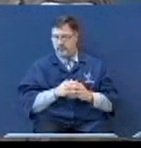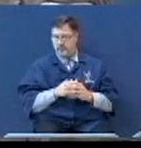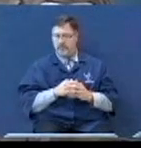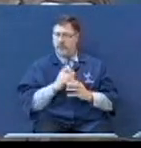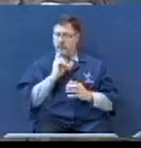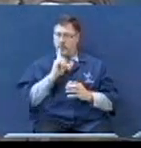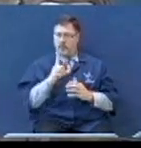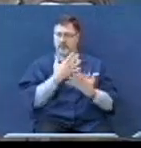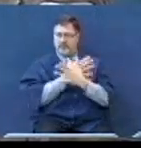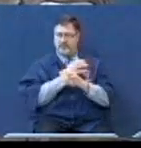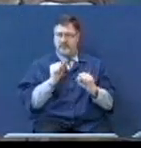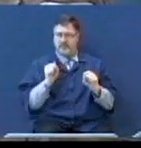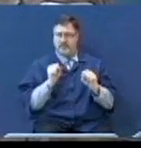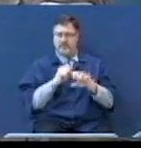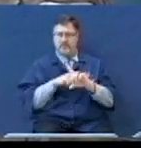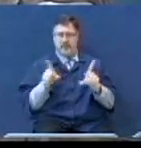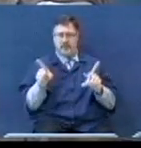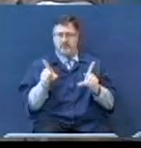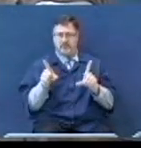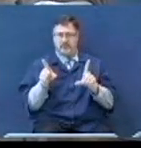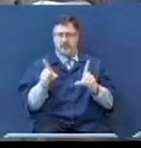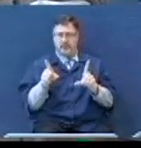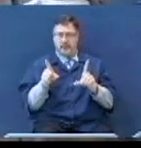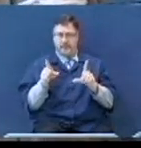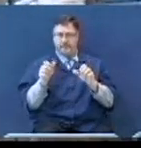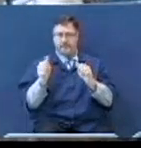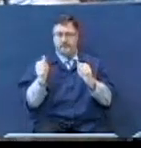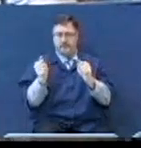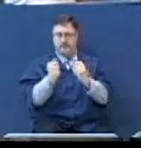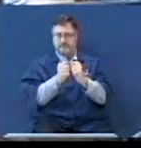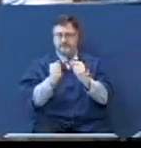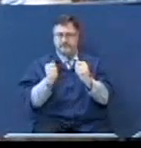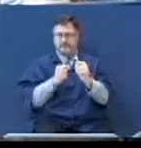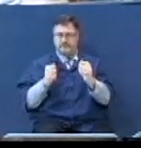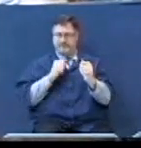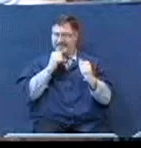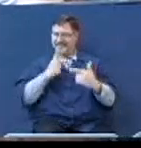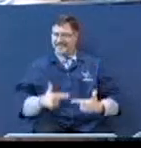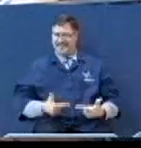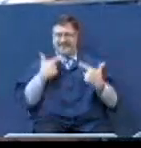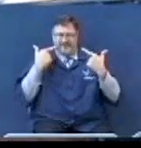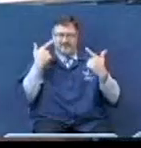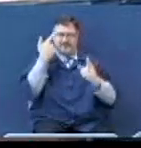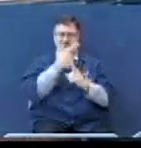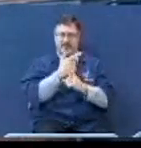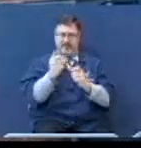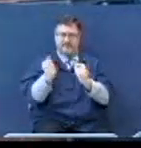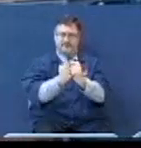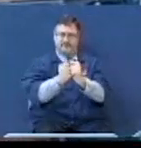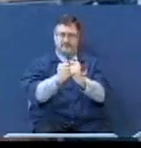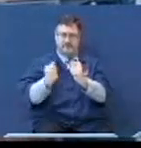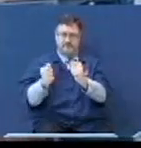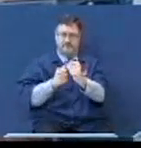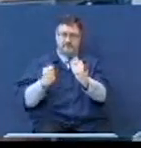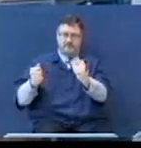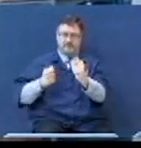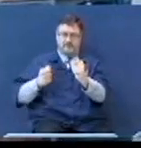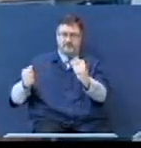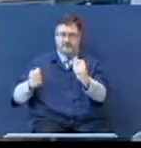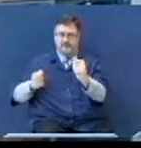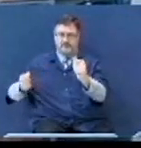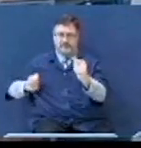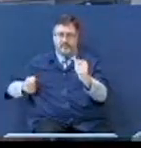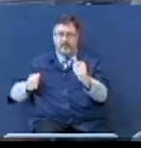but you're wagging your town by not living where you used to live box sitting on